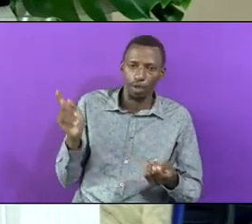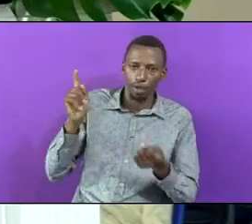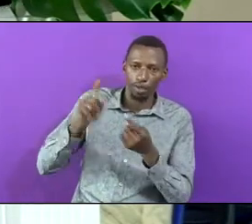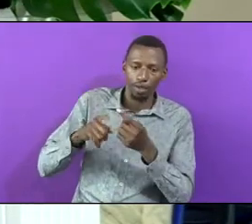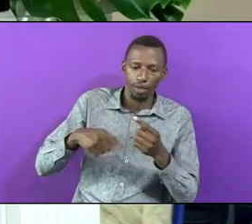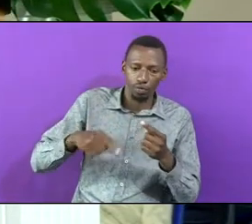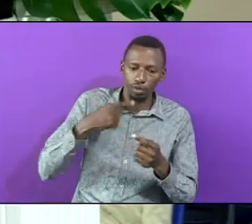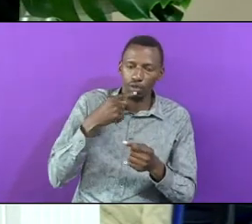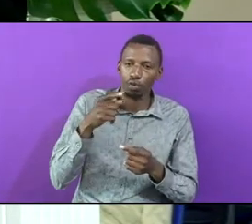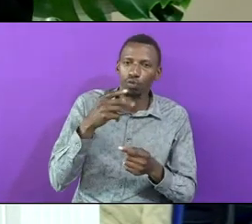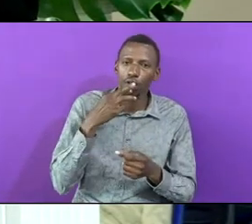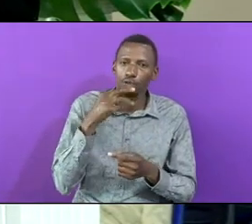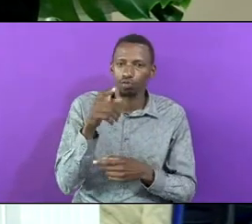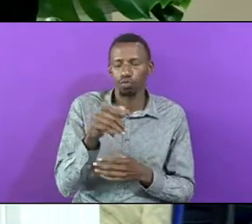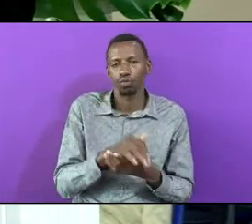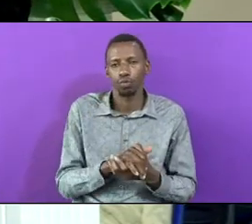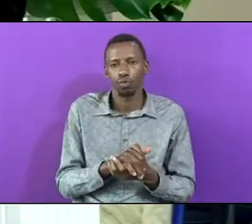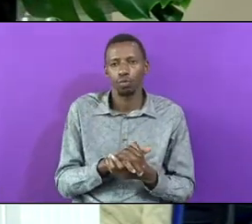Who Are You In This Church